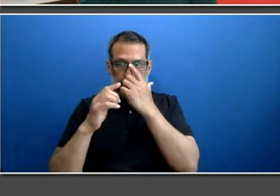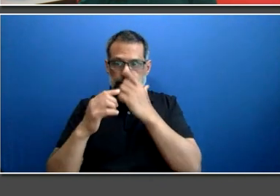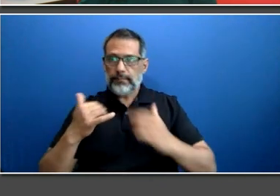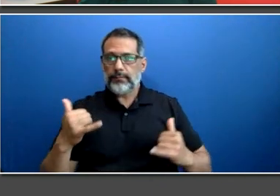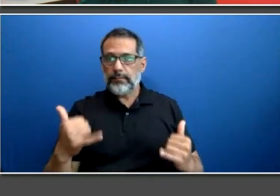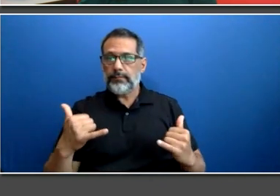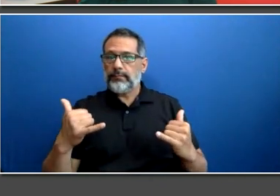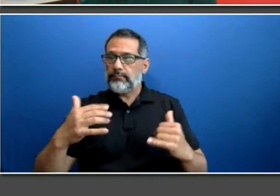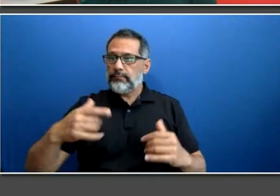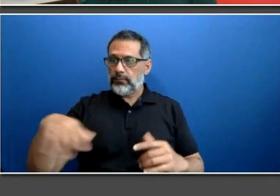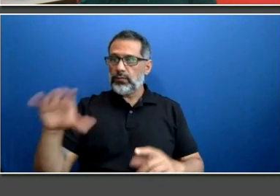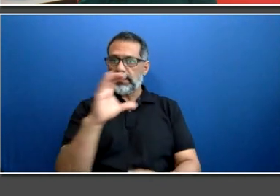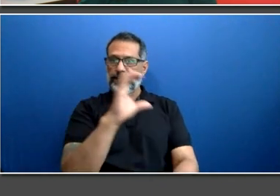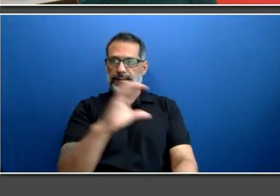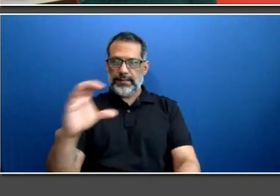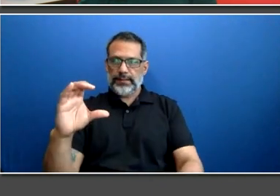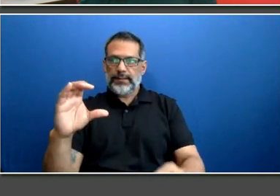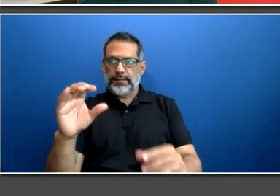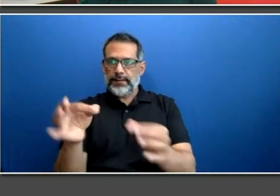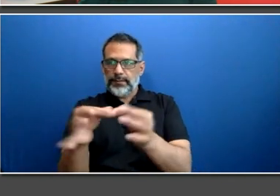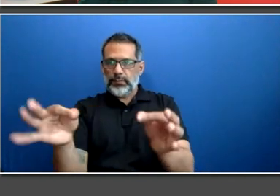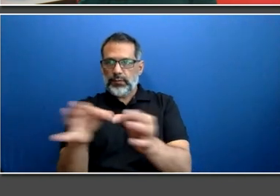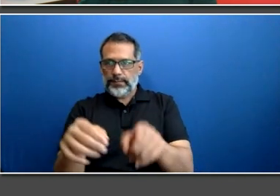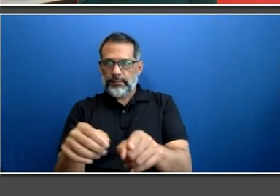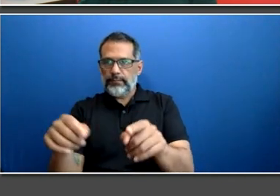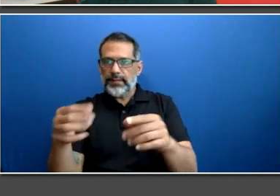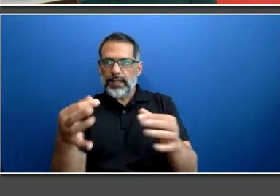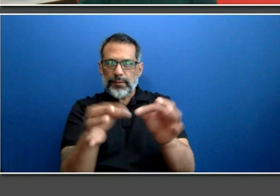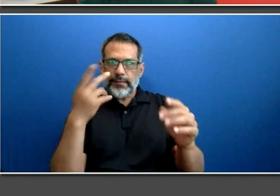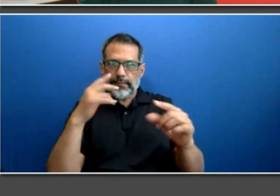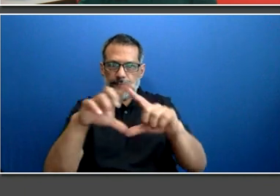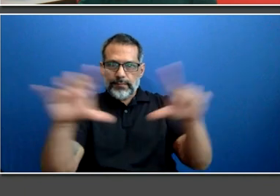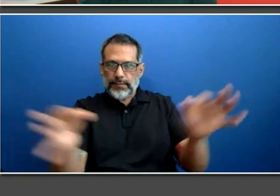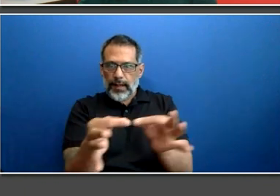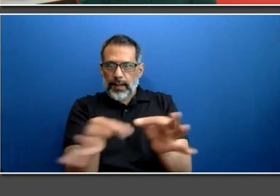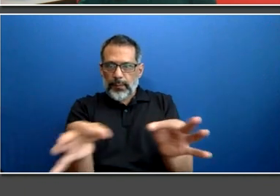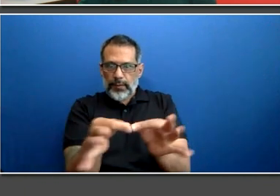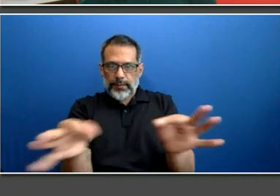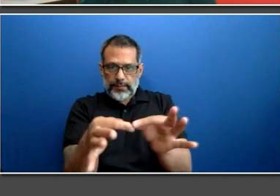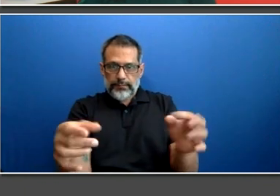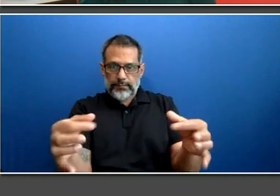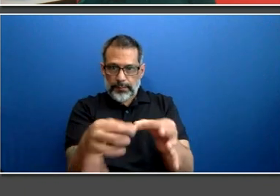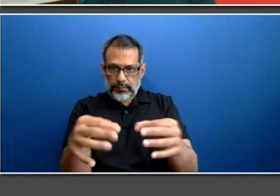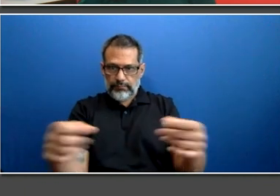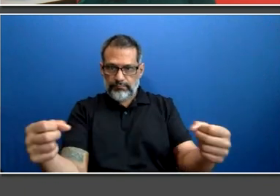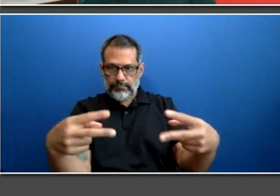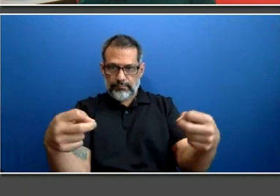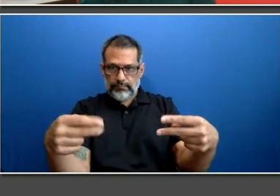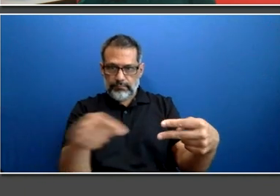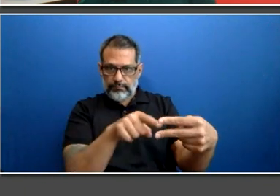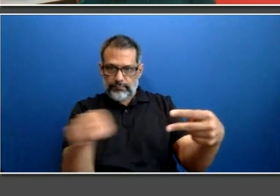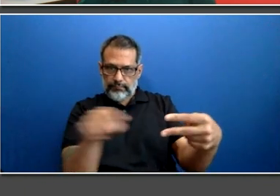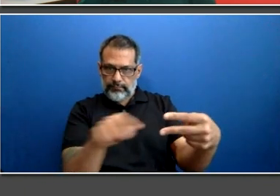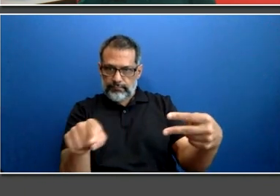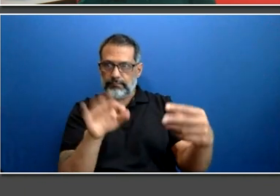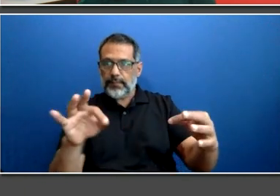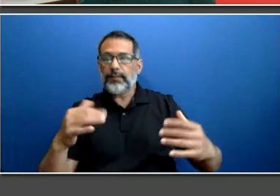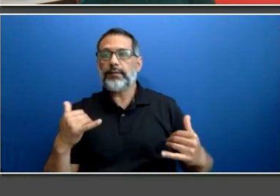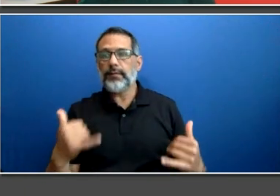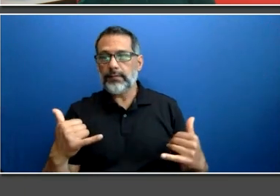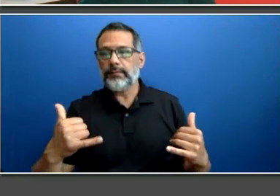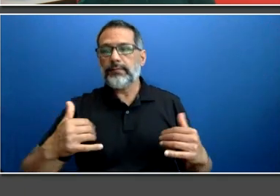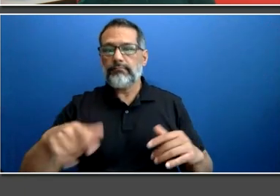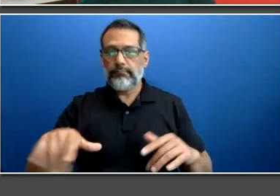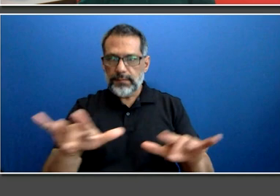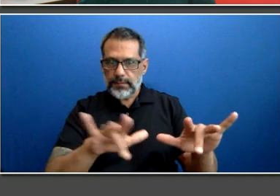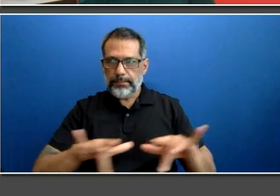words typed at the bottom of your screen. This webinar is also being recorded and will be available for viewing online within